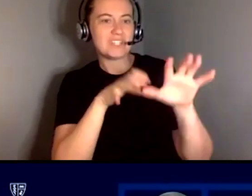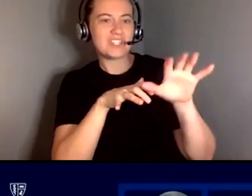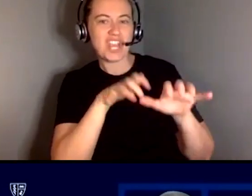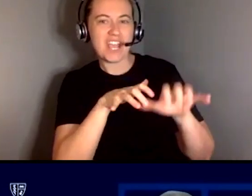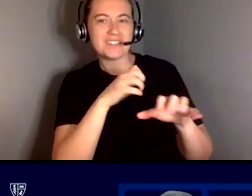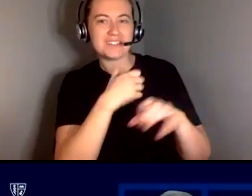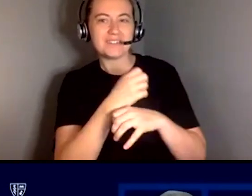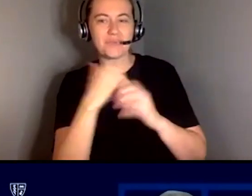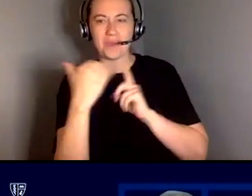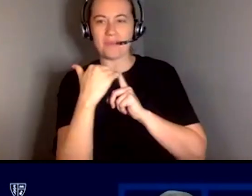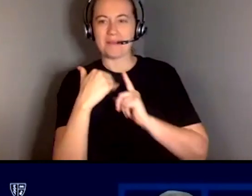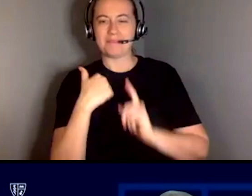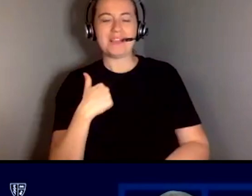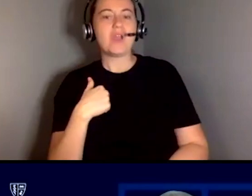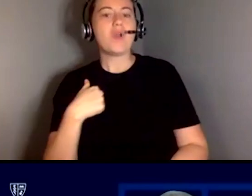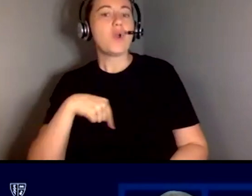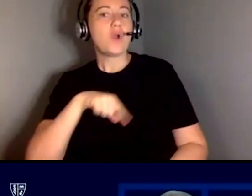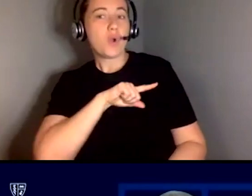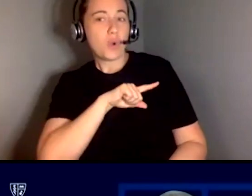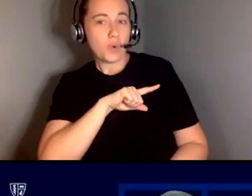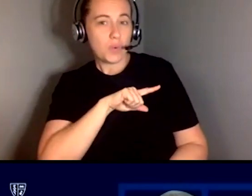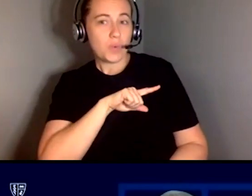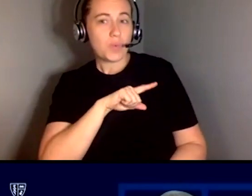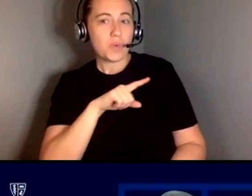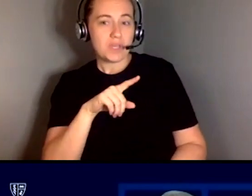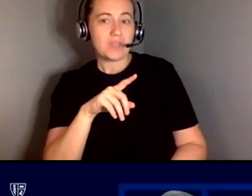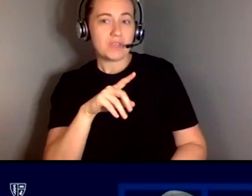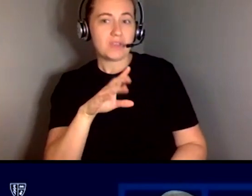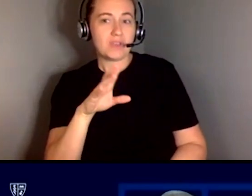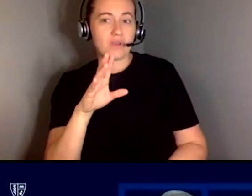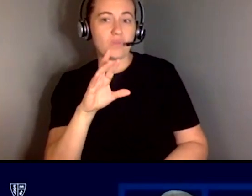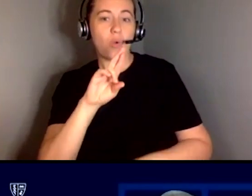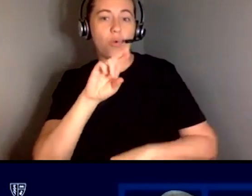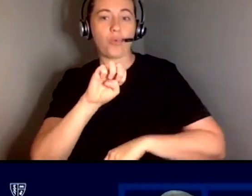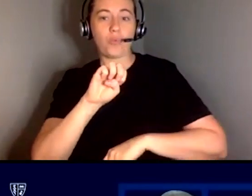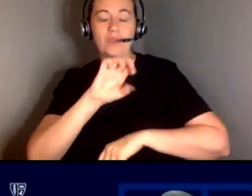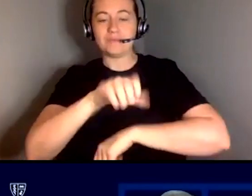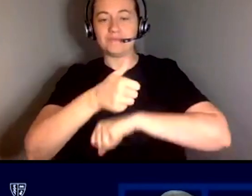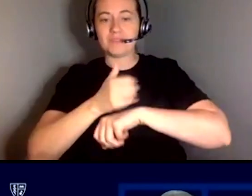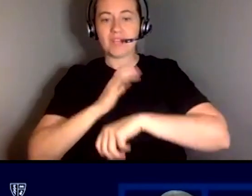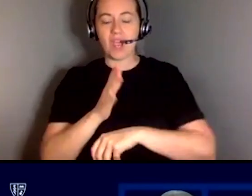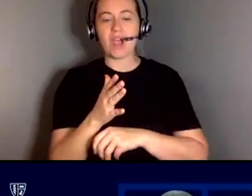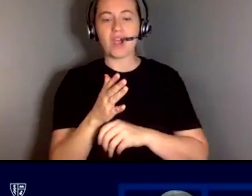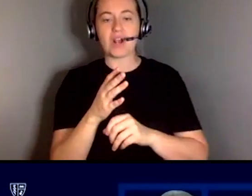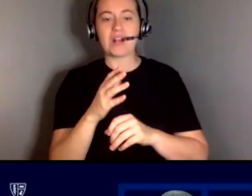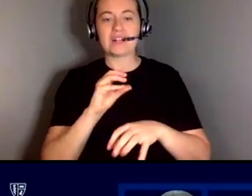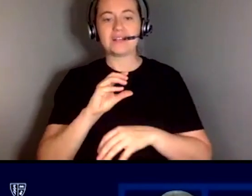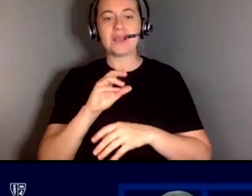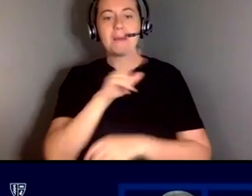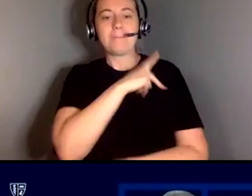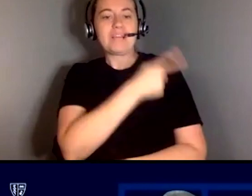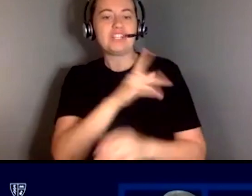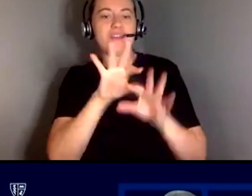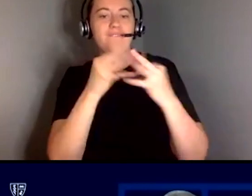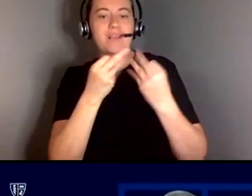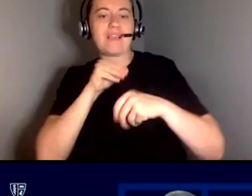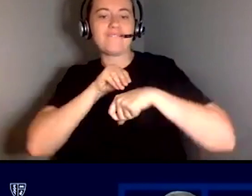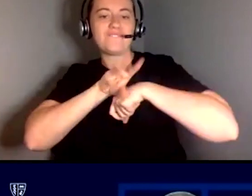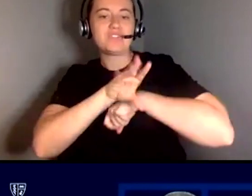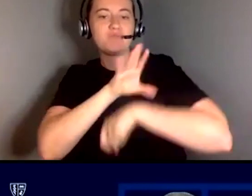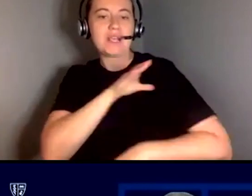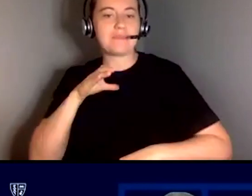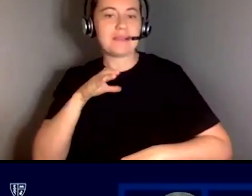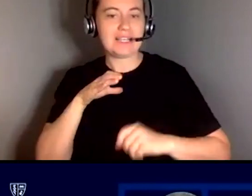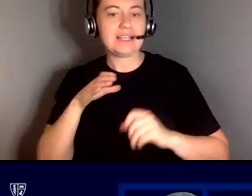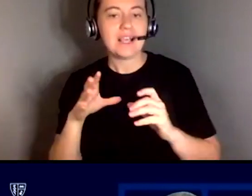remind me um we are re um constituting our patient and family advisory committee and i think this is a great opportunity to